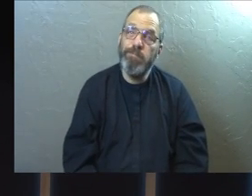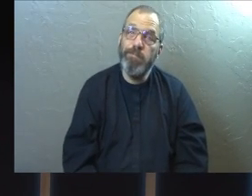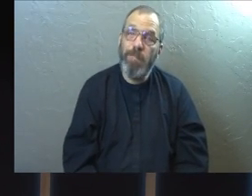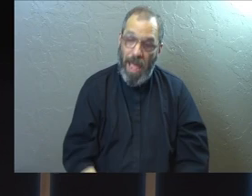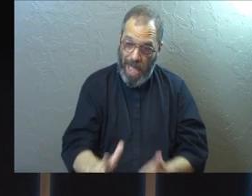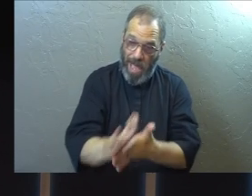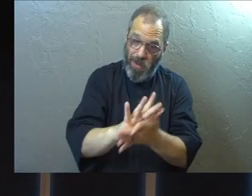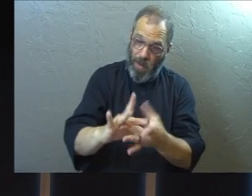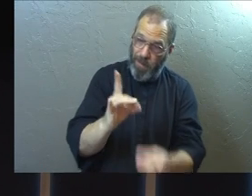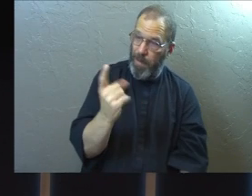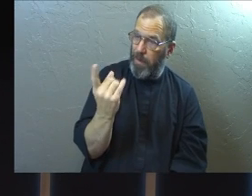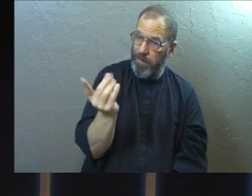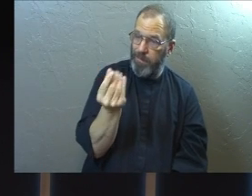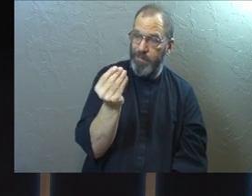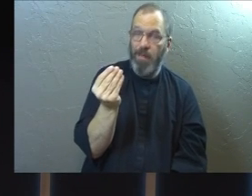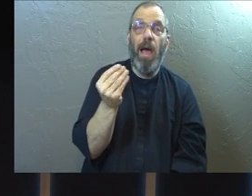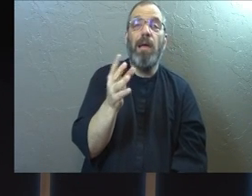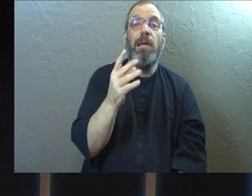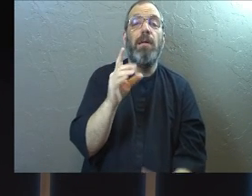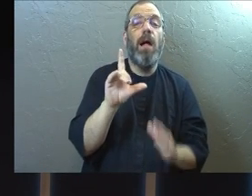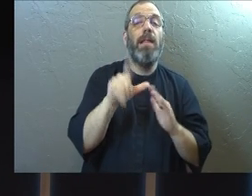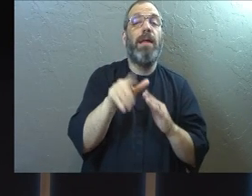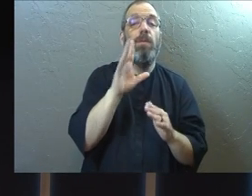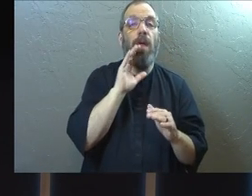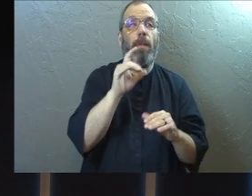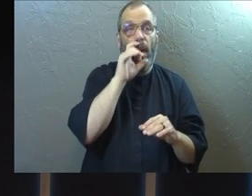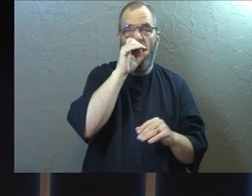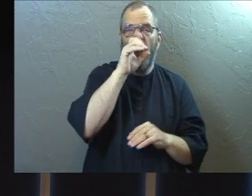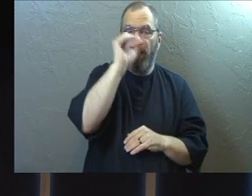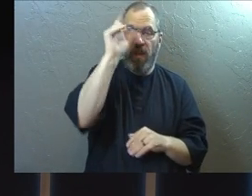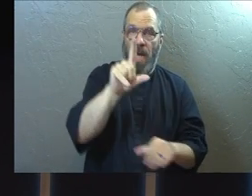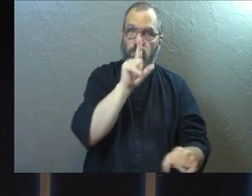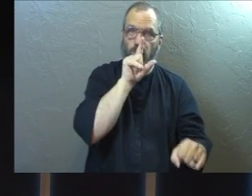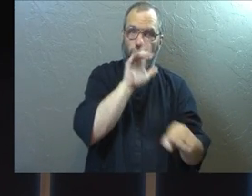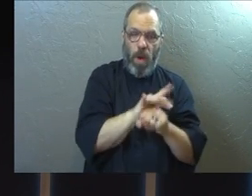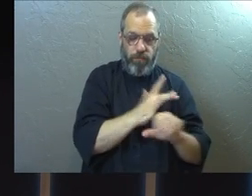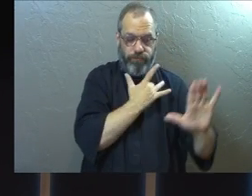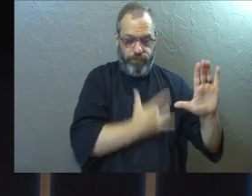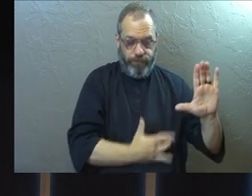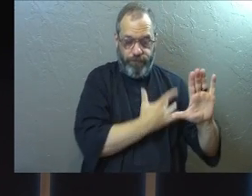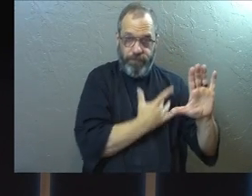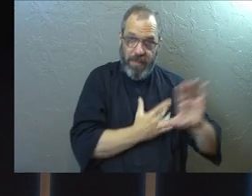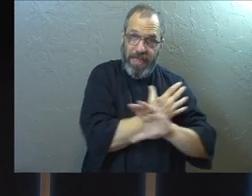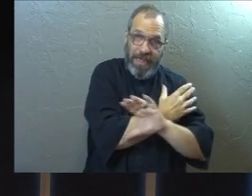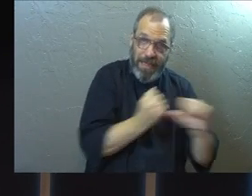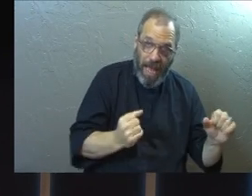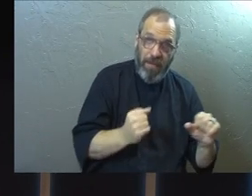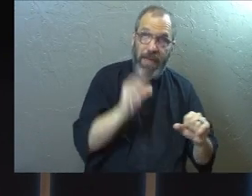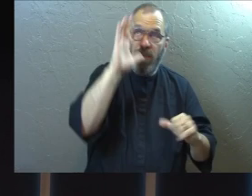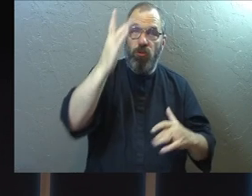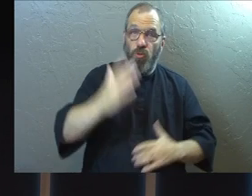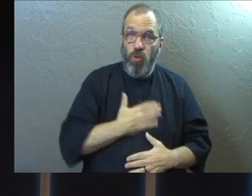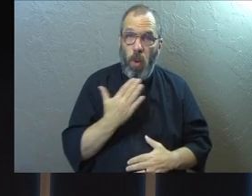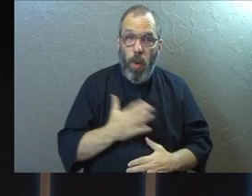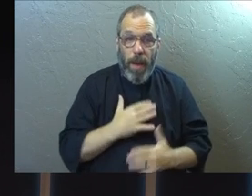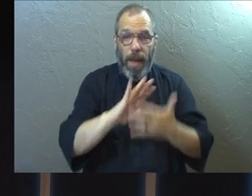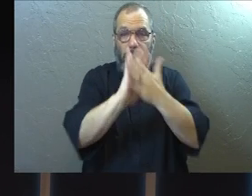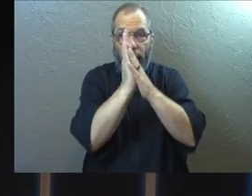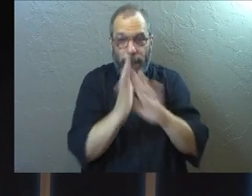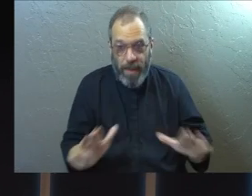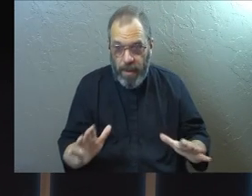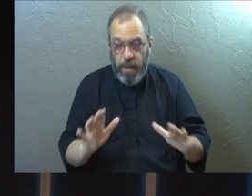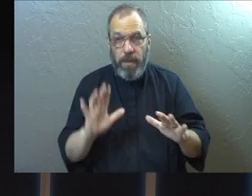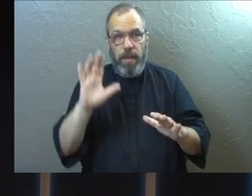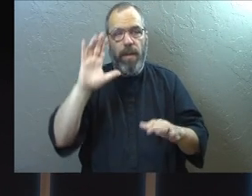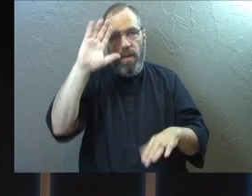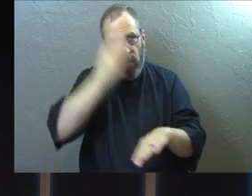And with the Holy Spirit, we're going to talk about this later on, is God's guarantee of salvation. It is his joy. It is his peace. It is